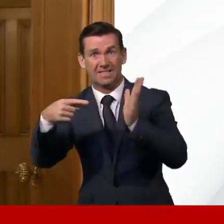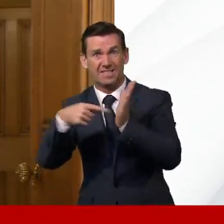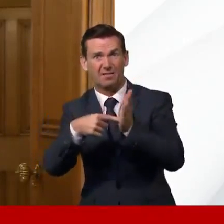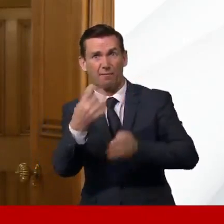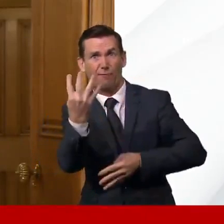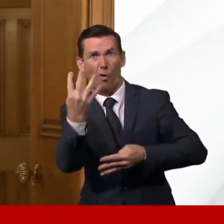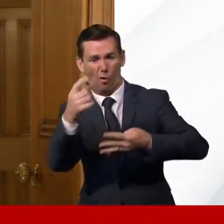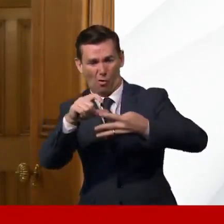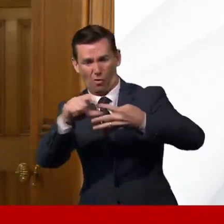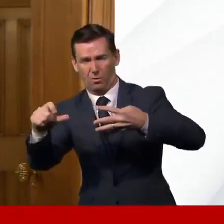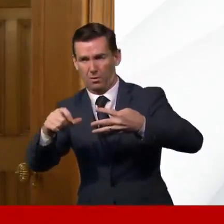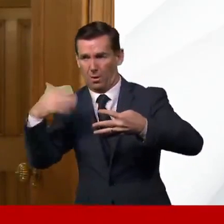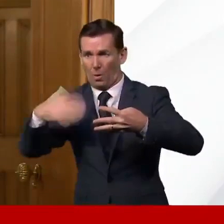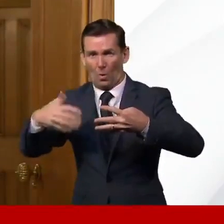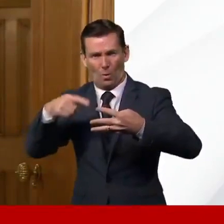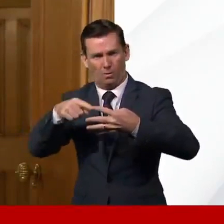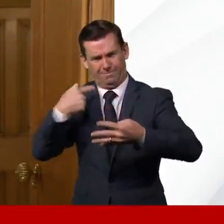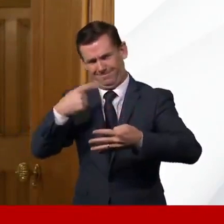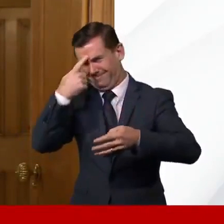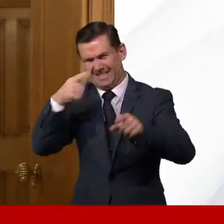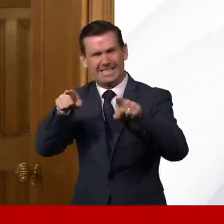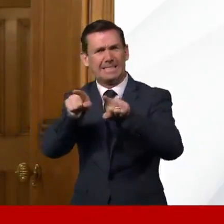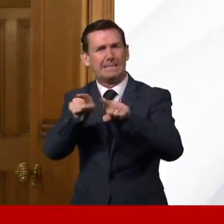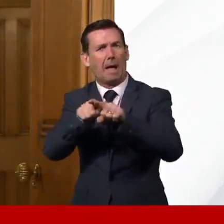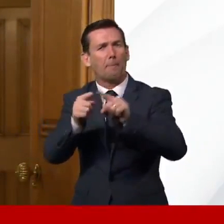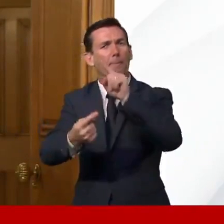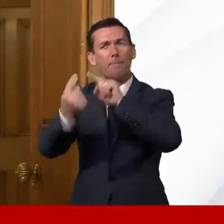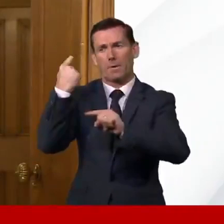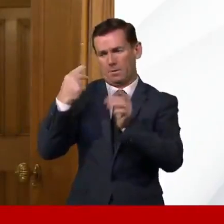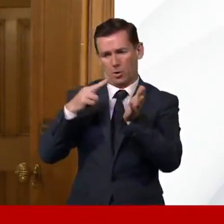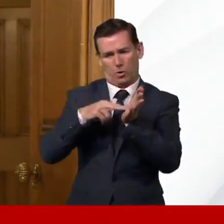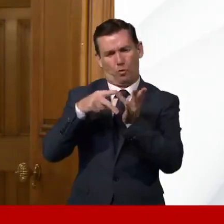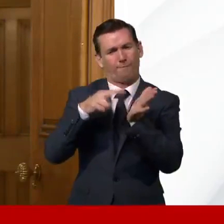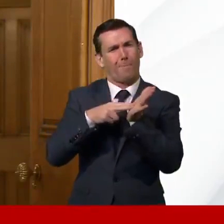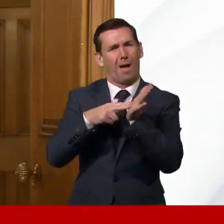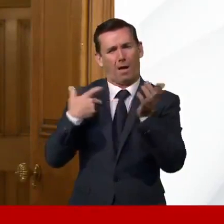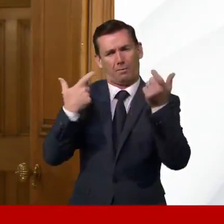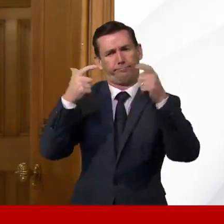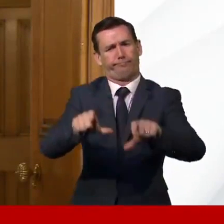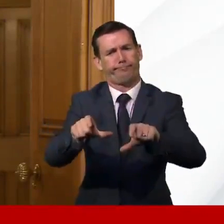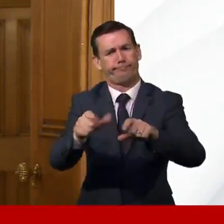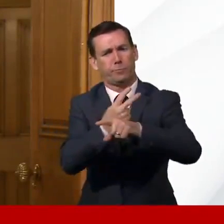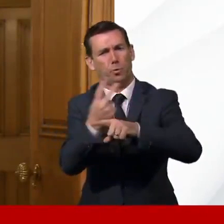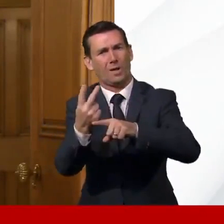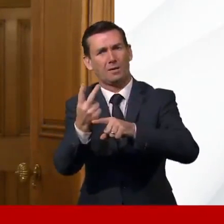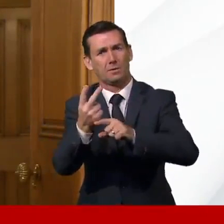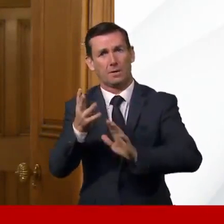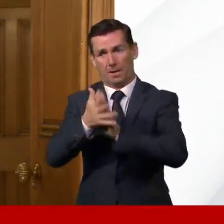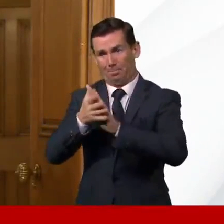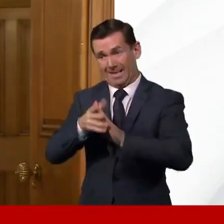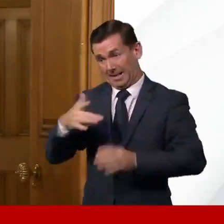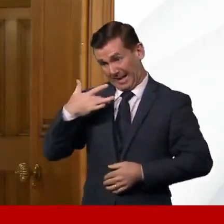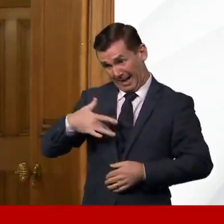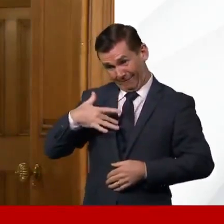broadly equivalent to the national restrictions which were in place in England in November. That means residents in those